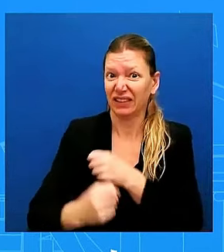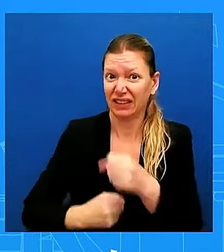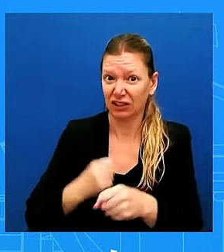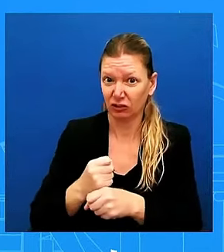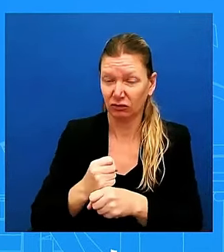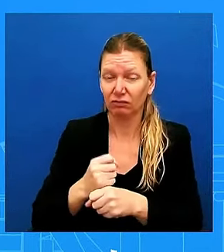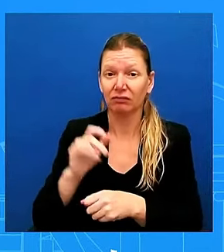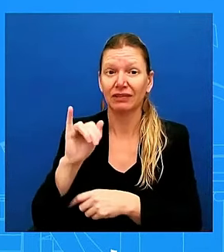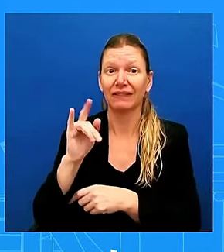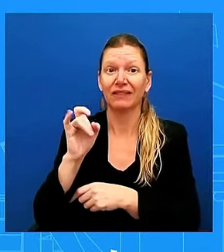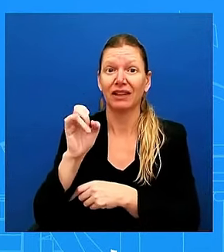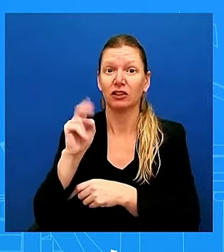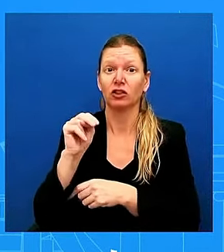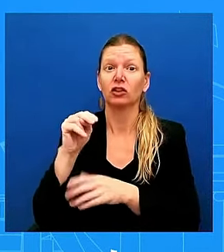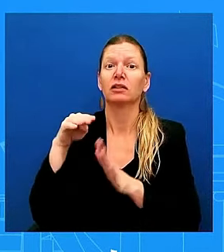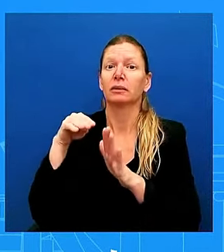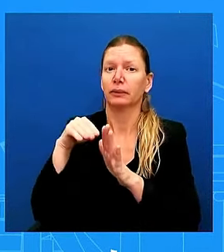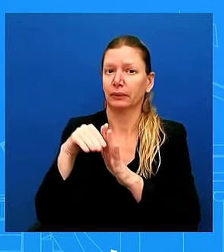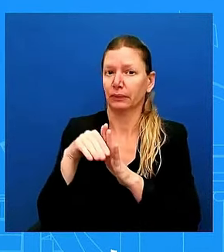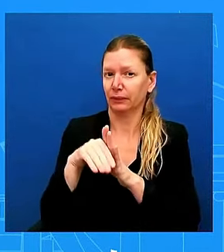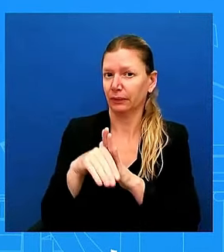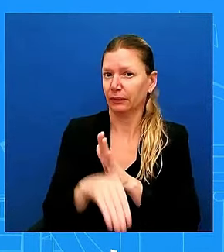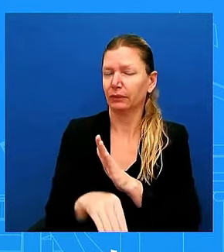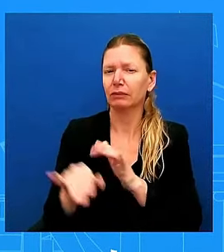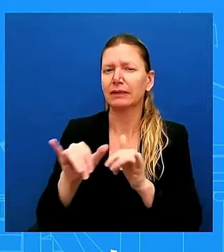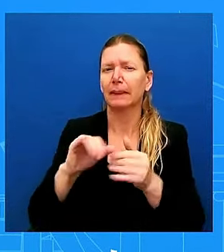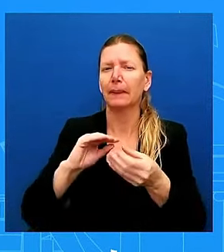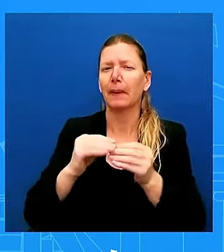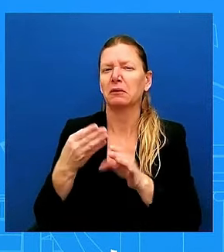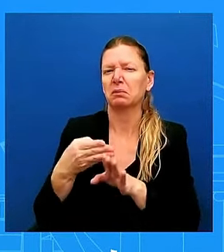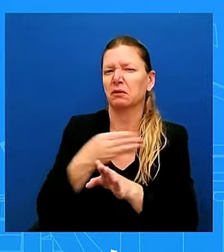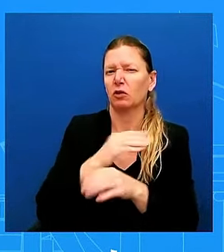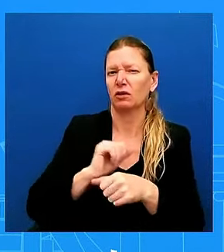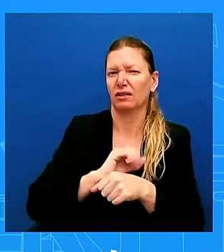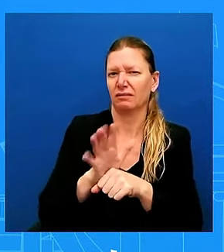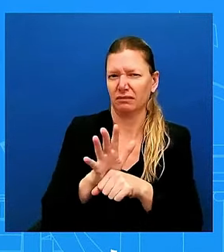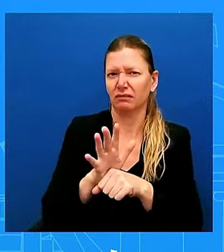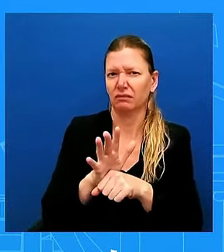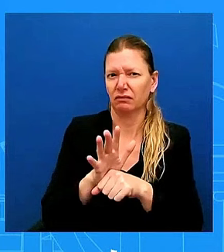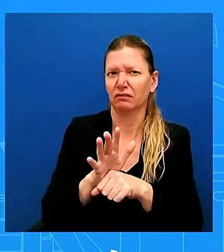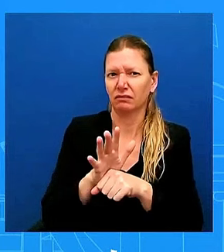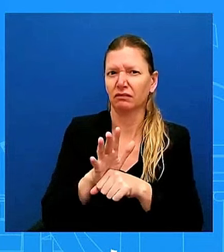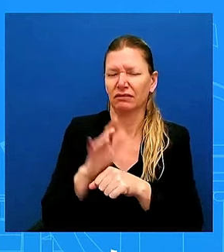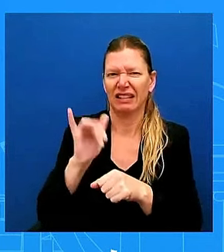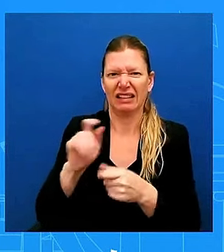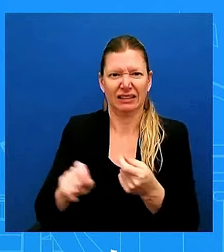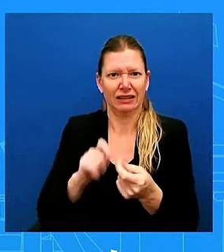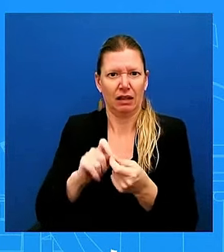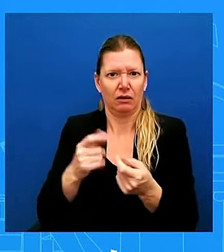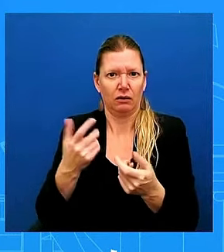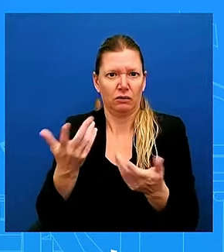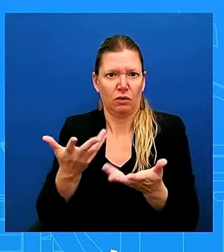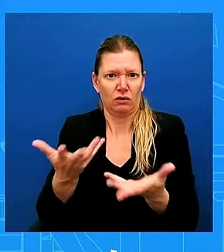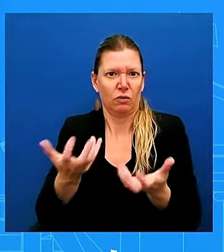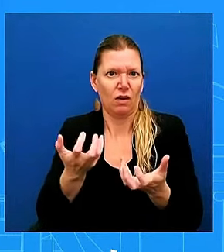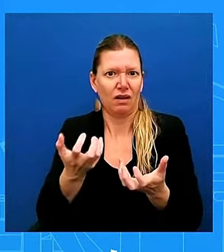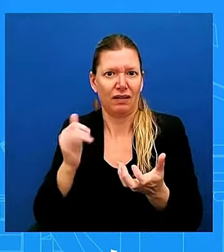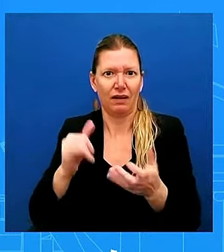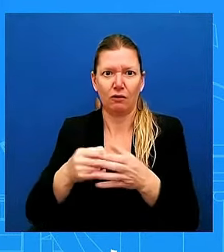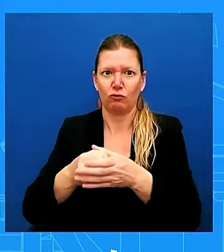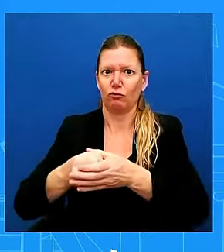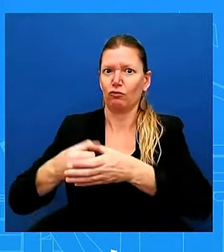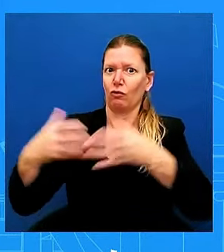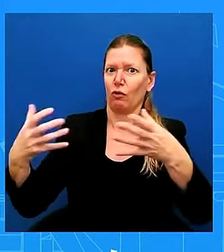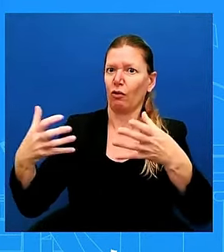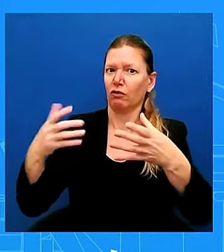kind of growth that you would want to see. Growth has actually been revised up. It's been above 3% over the